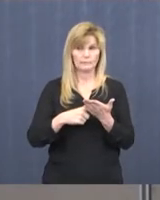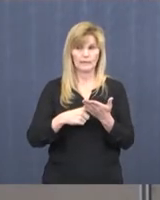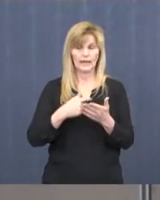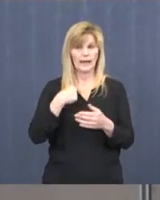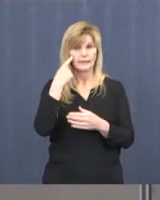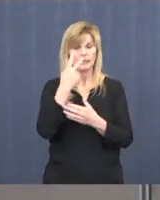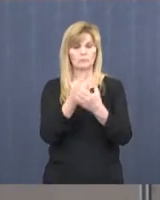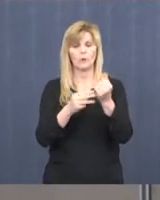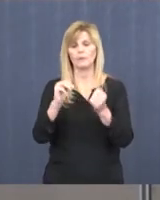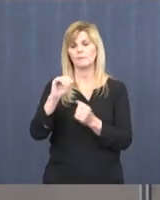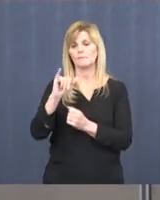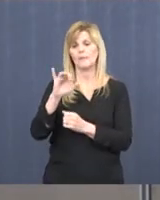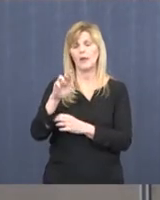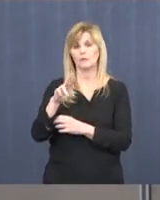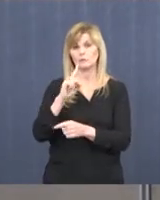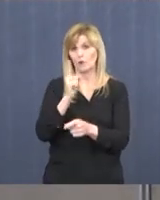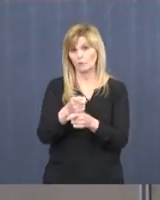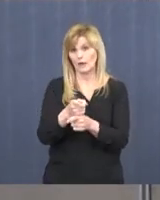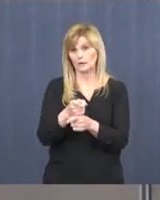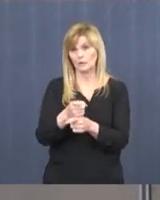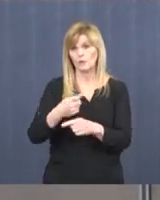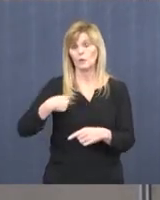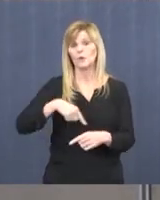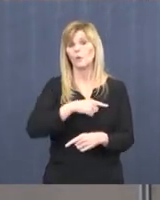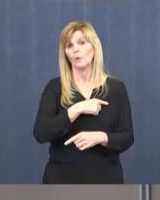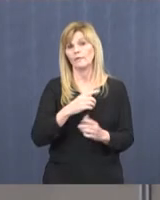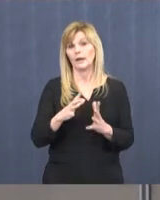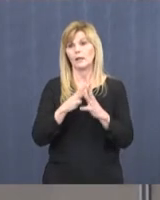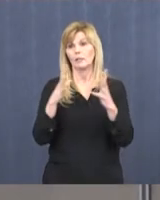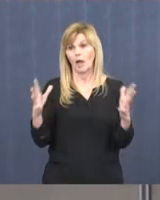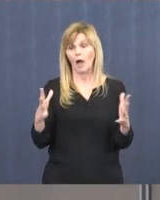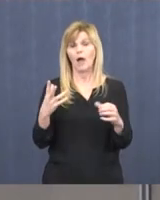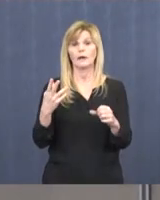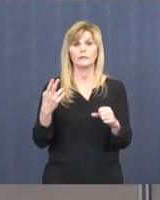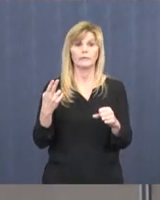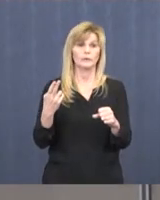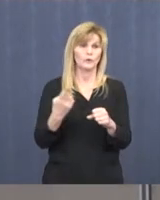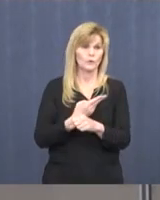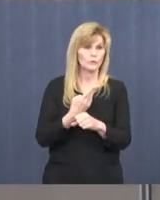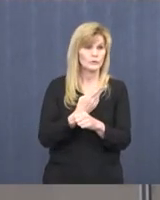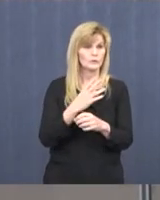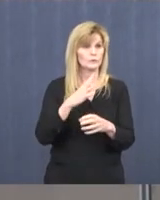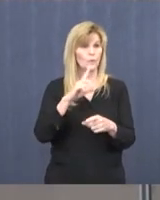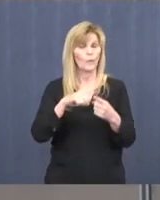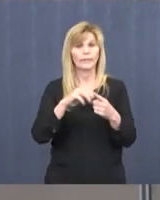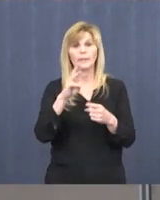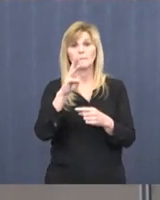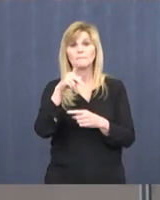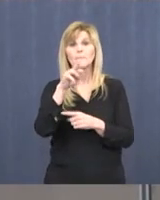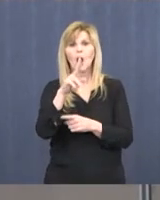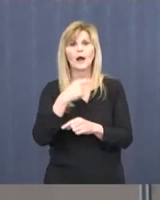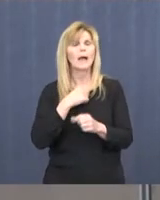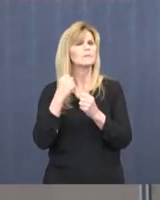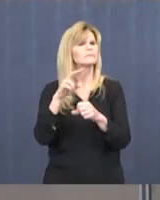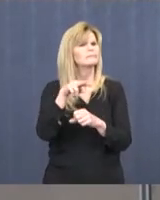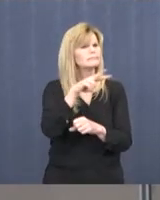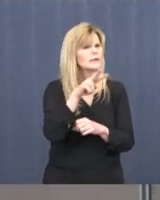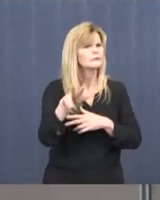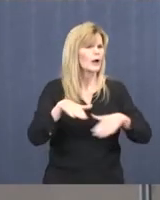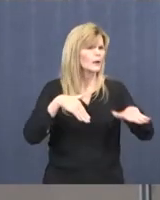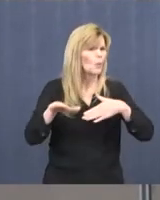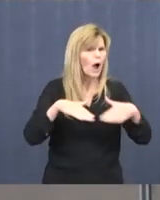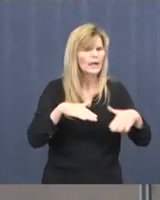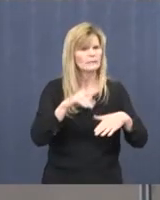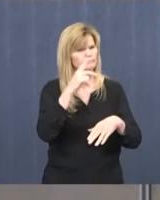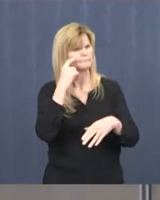mayors are right. I mean, we've had a lot of usage of our parks. I've been out and about myself trying to get my walking down,